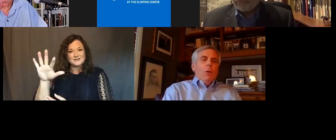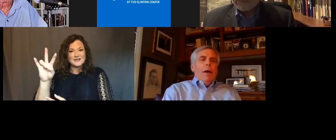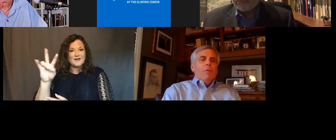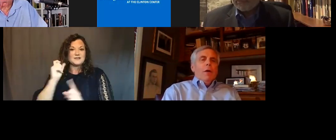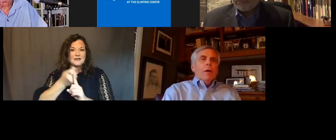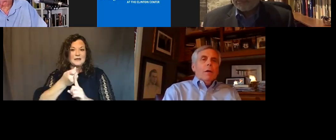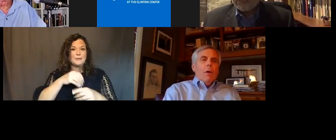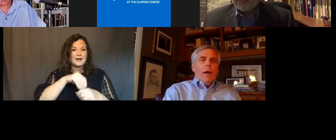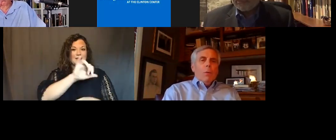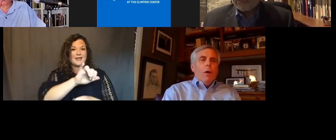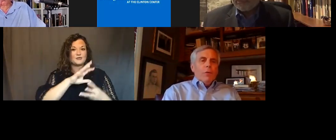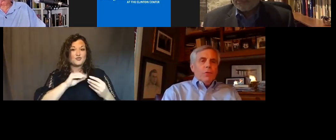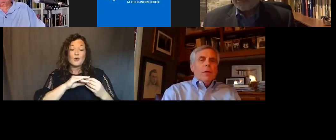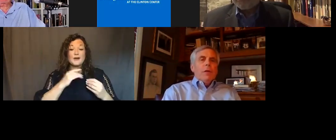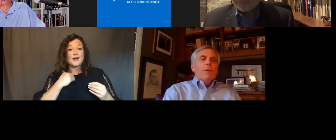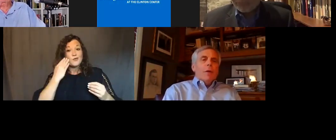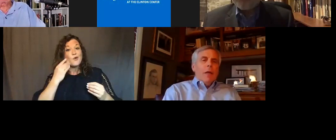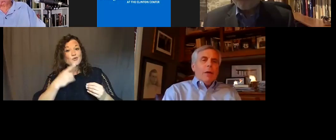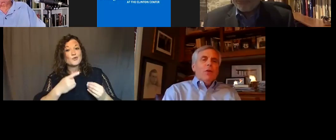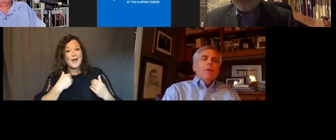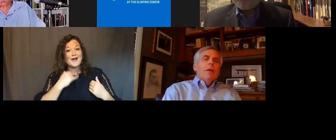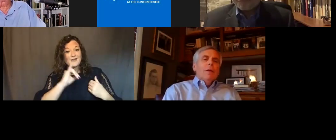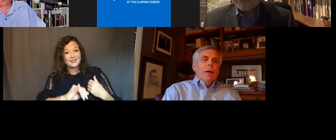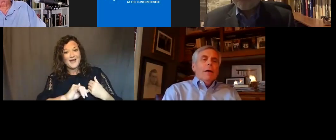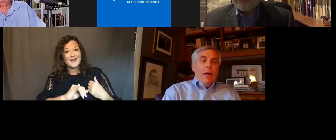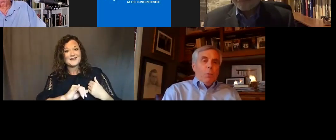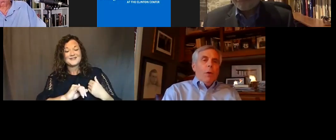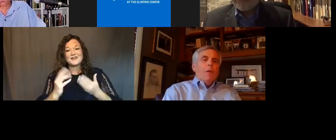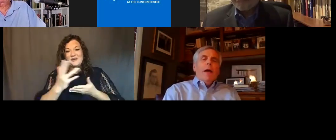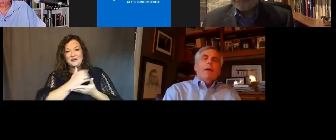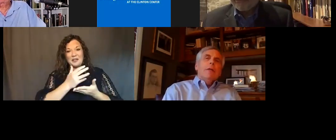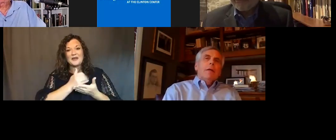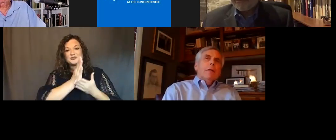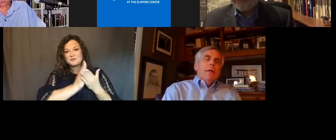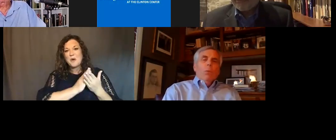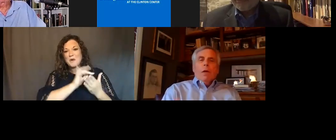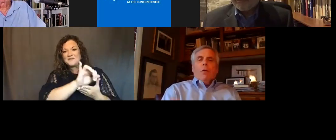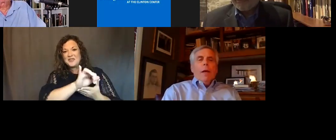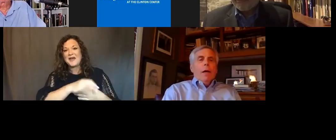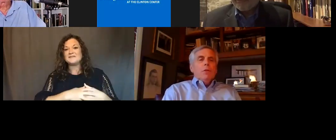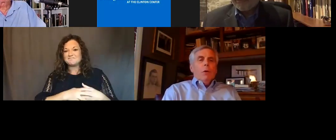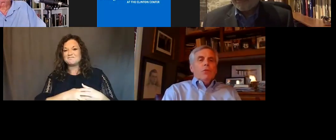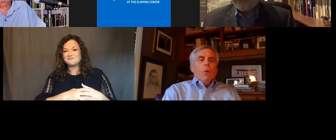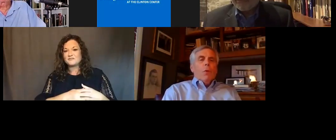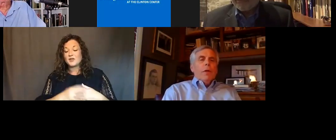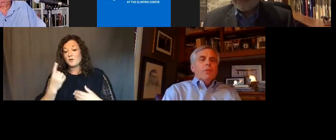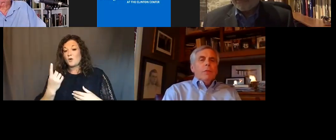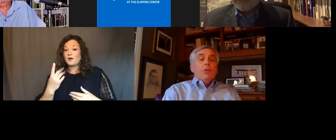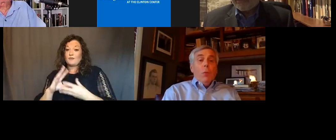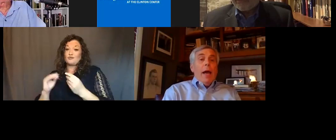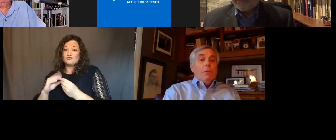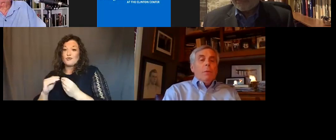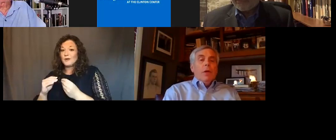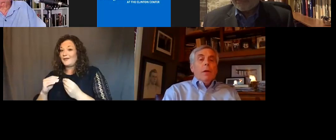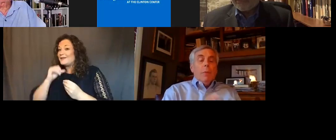you have the Carlotta Walls Lanier collection as part of that. And one of the great untold stories